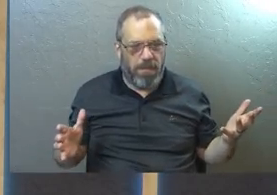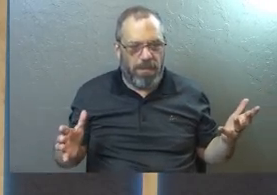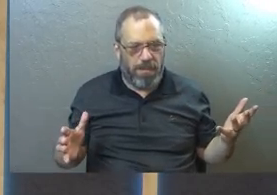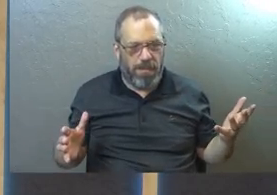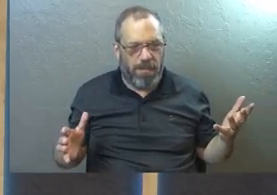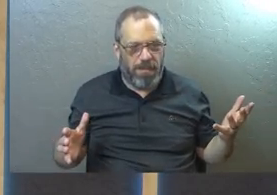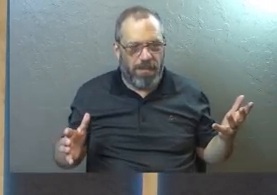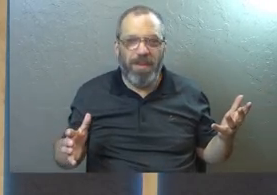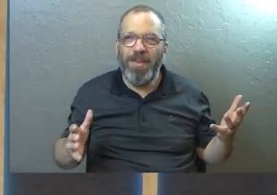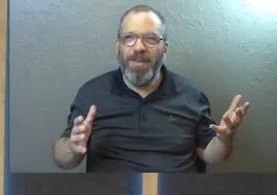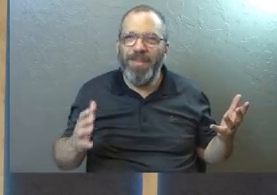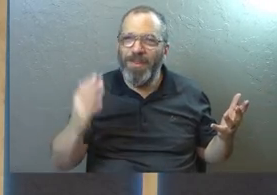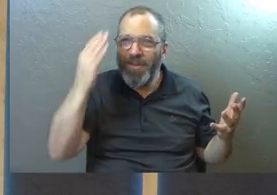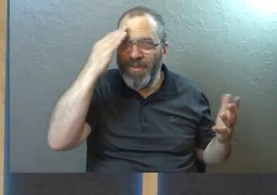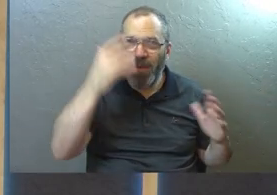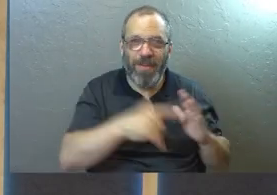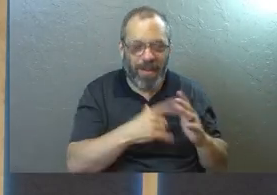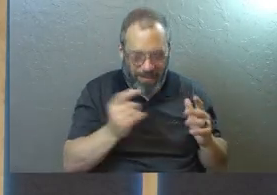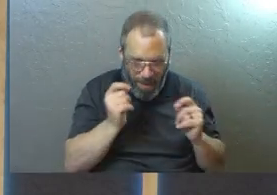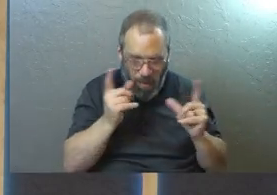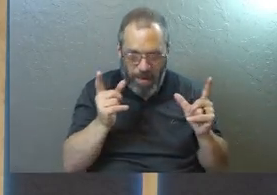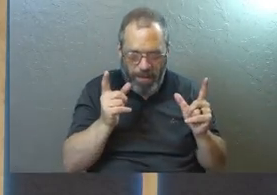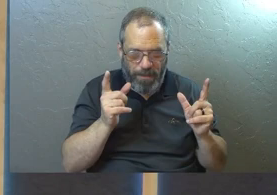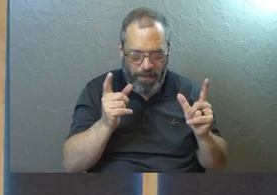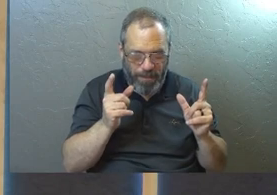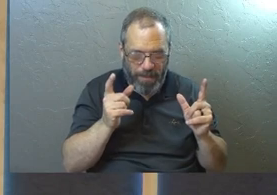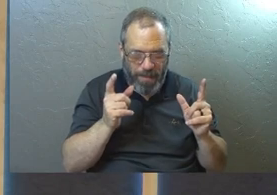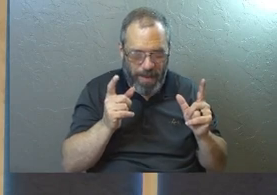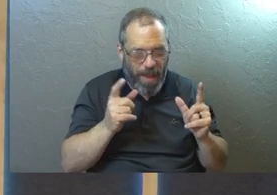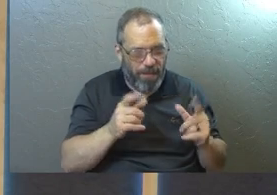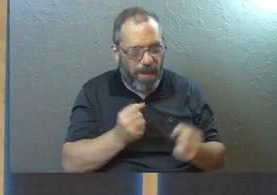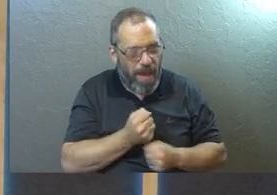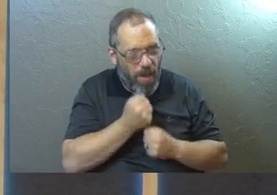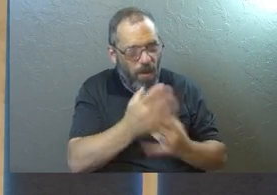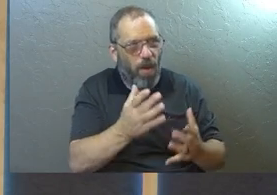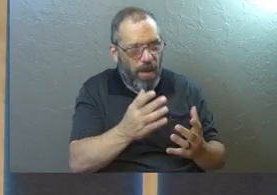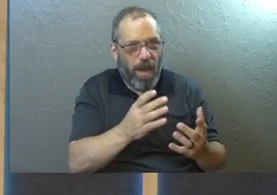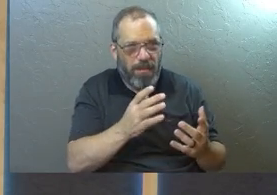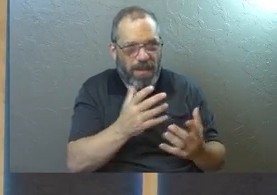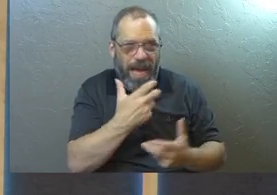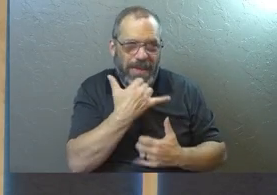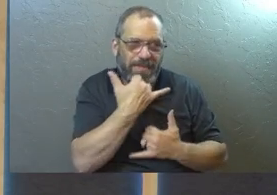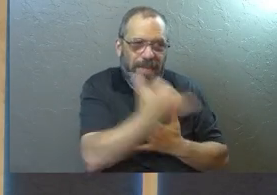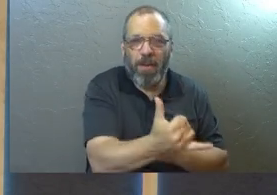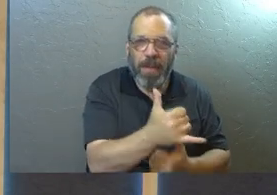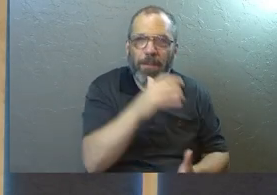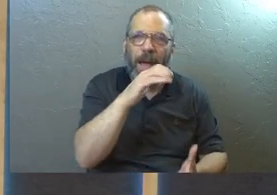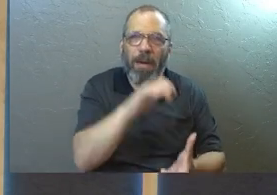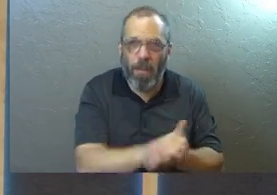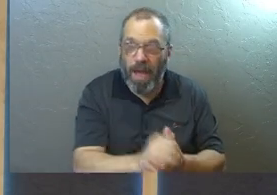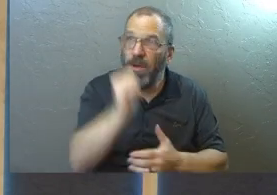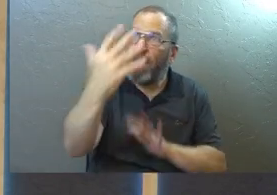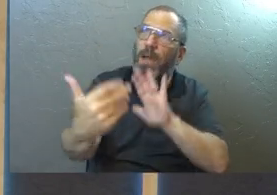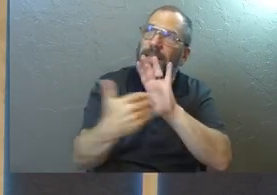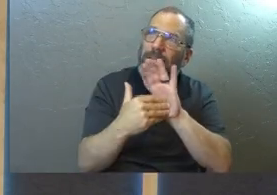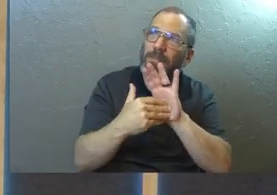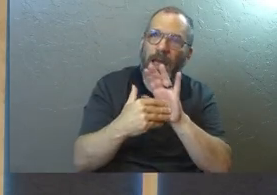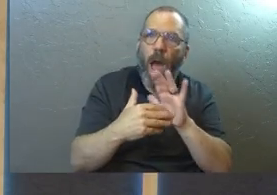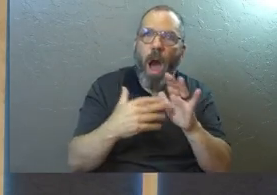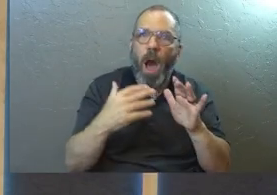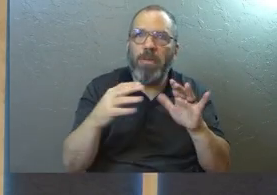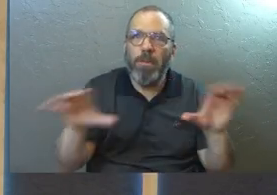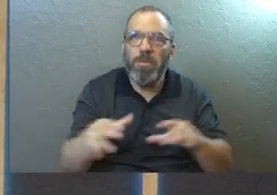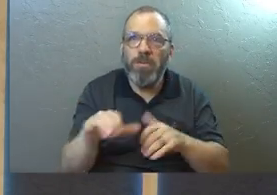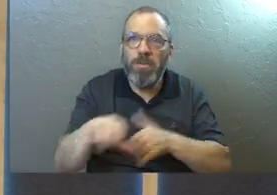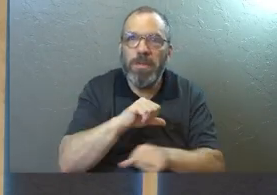You know how we think I woke up and maybe I yelled at Linda or I woke up and I didn't do my quiet time. So God must be against me today. All those things